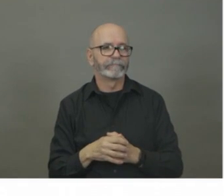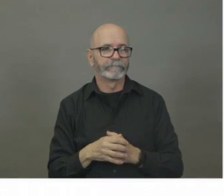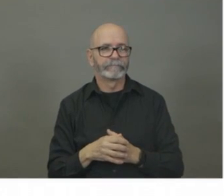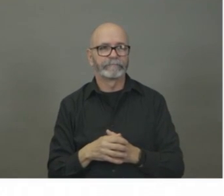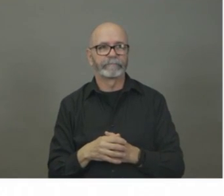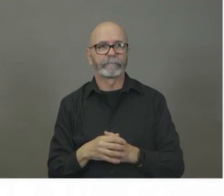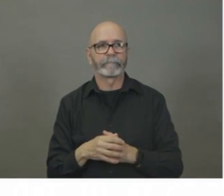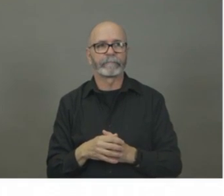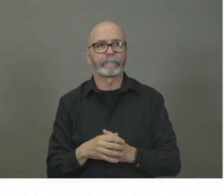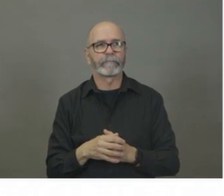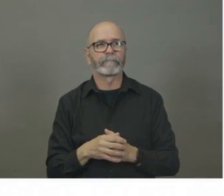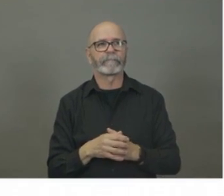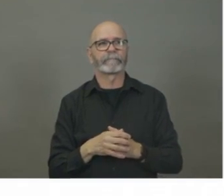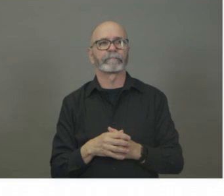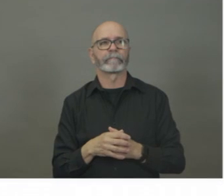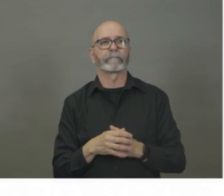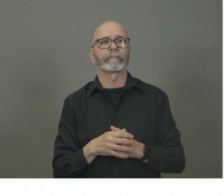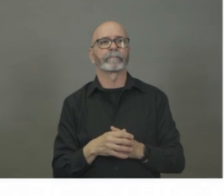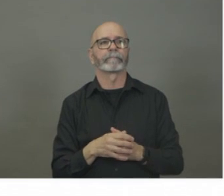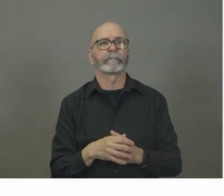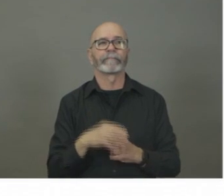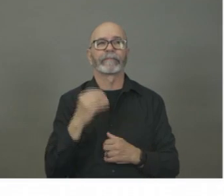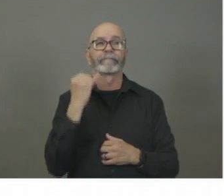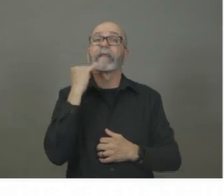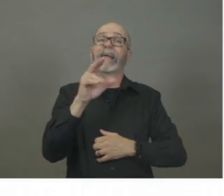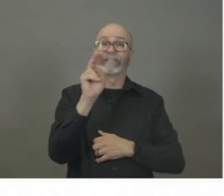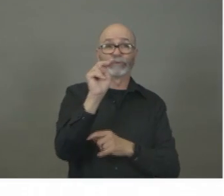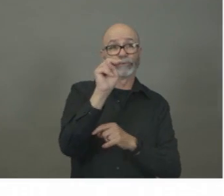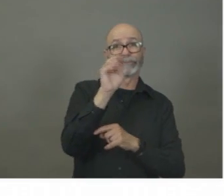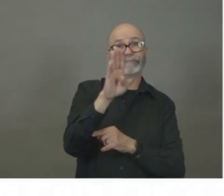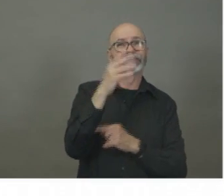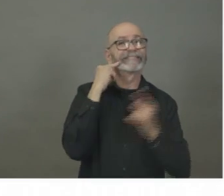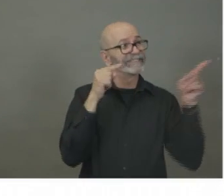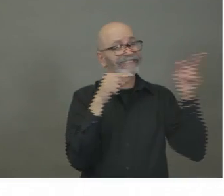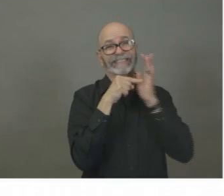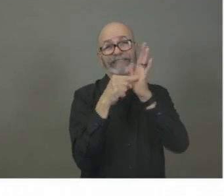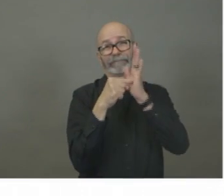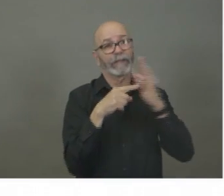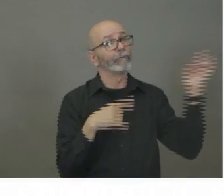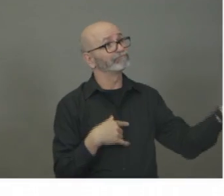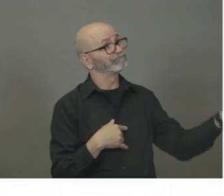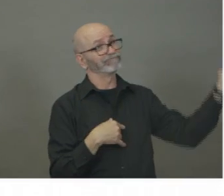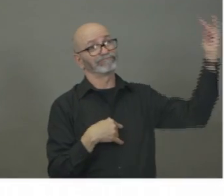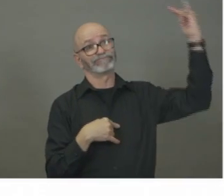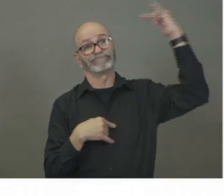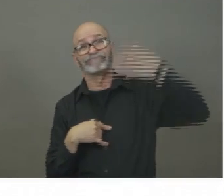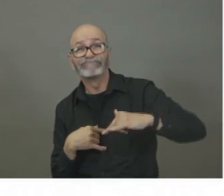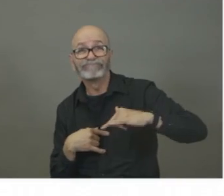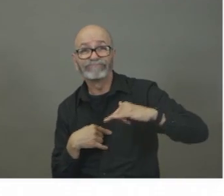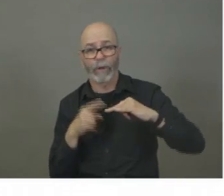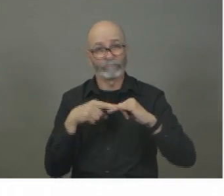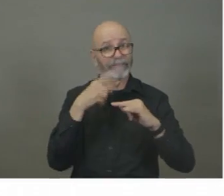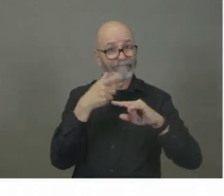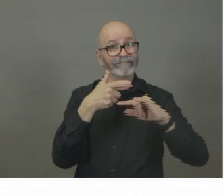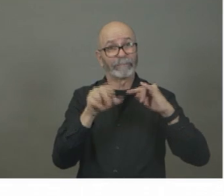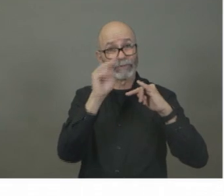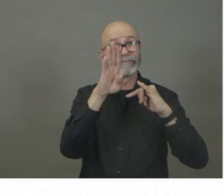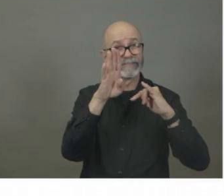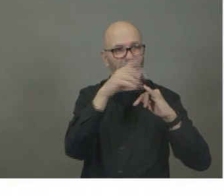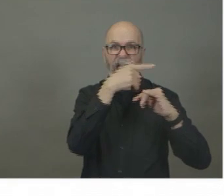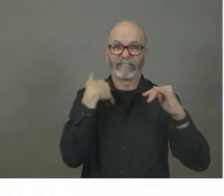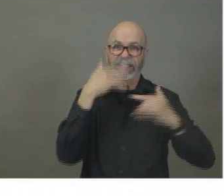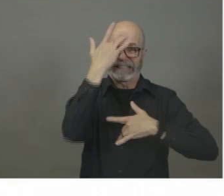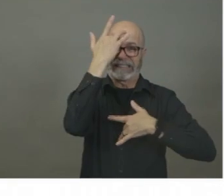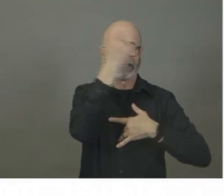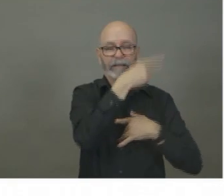We haven't been informed by New Brunswick on that travel. So I'm assuming that not. Otherwise, we would have been notified. We'll go to Global.